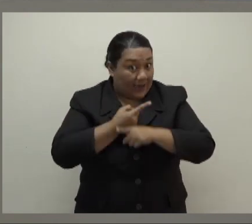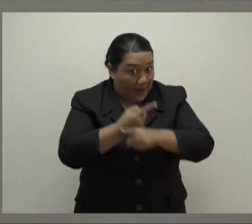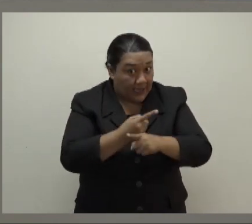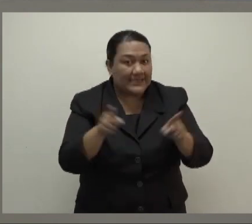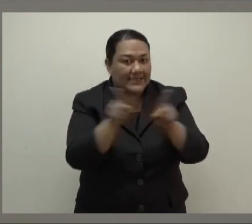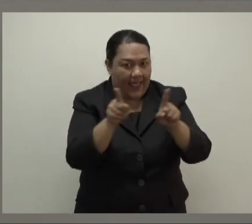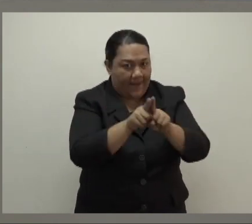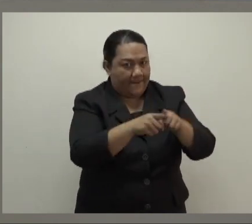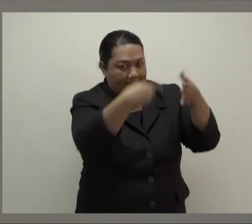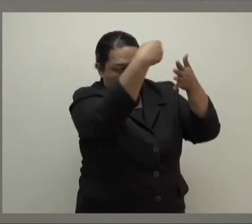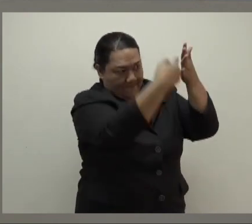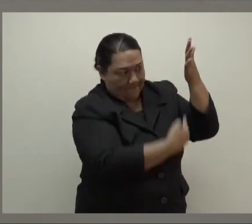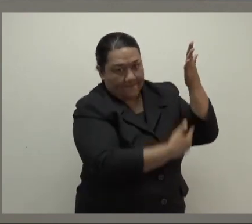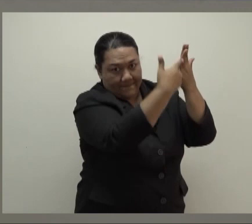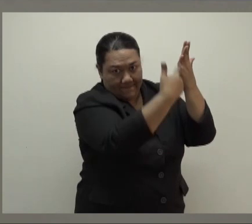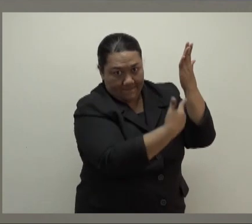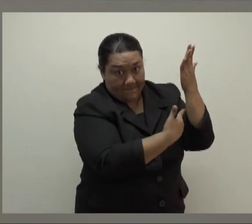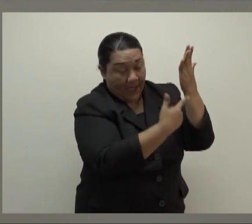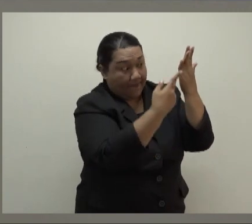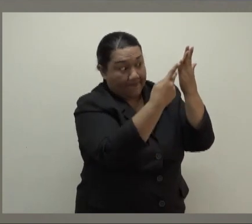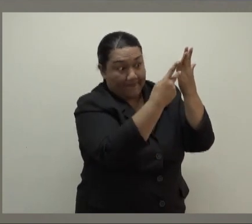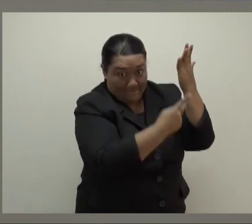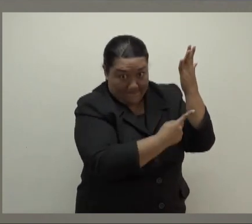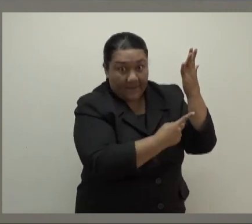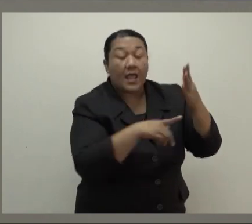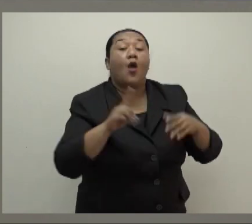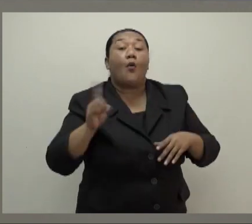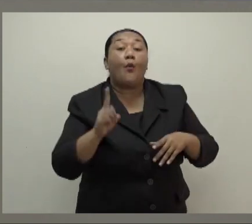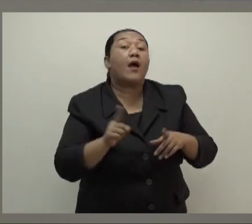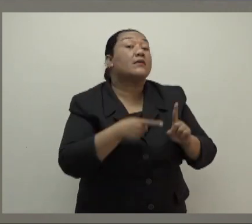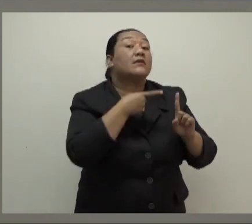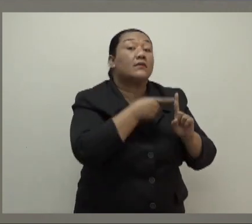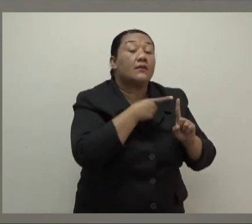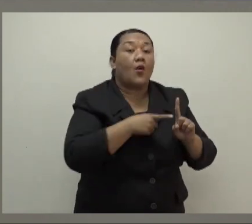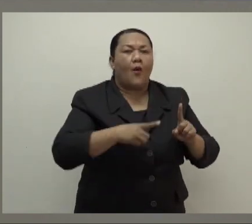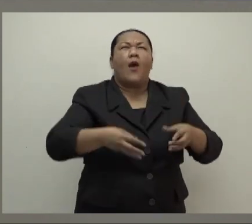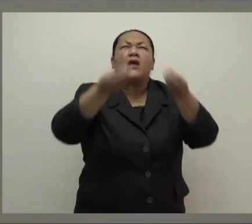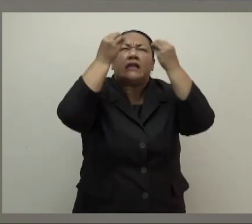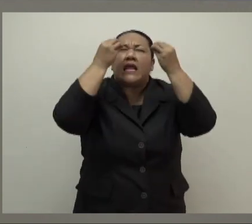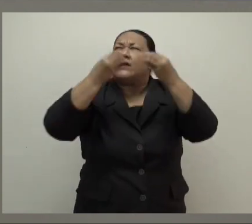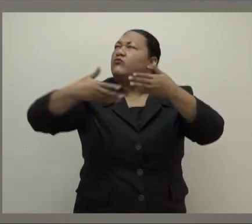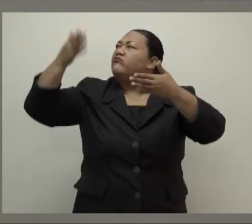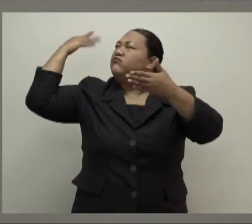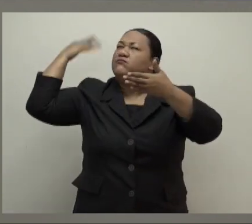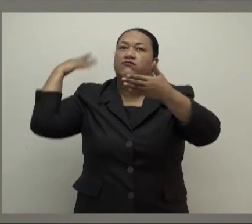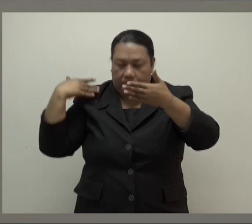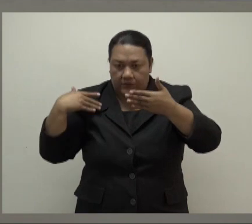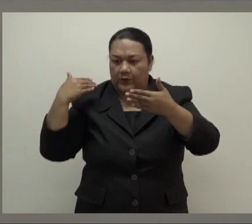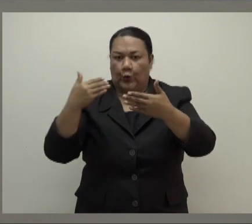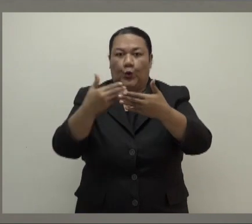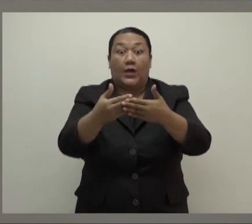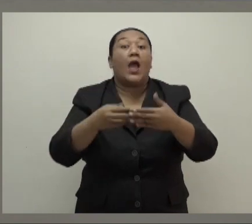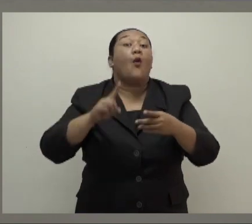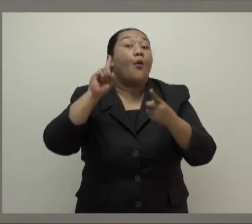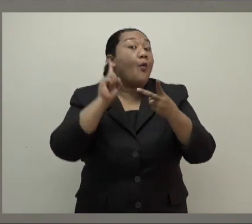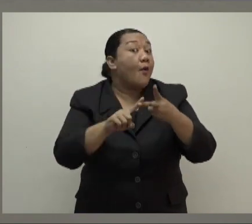principles our Honorable Prime Minister set out, one that considers the lessons we've learned, and one that recognizes that